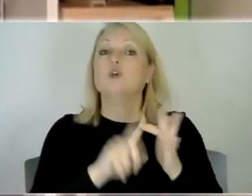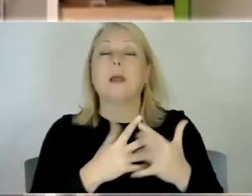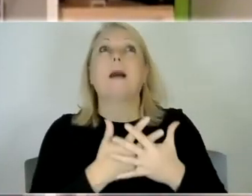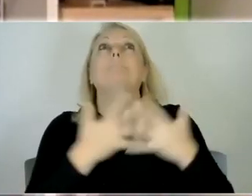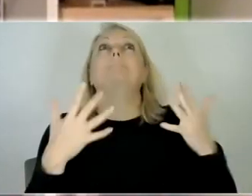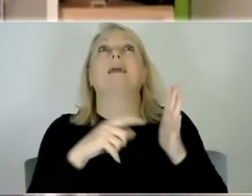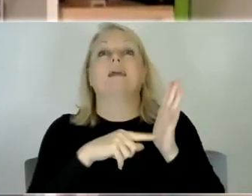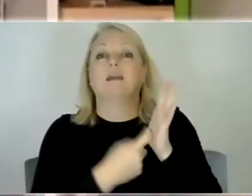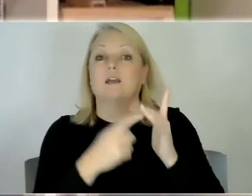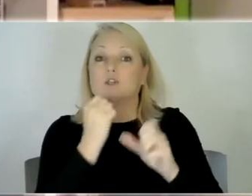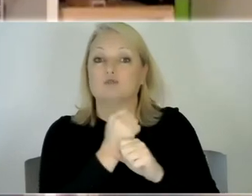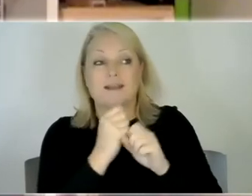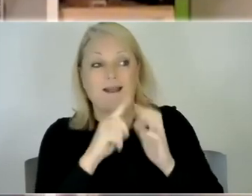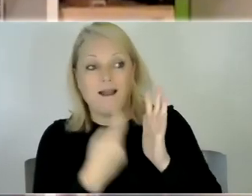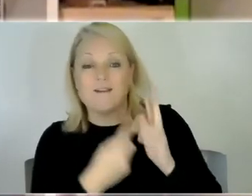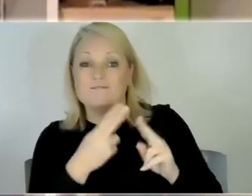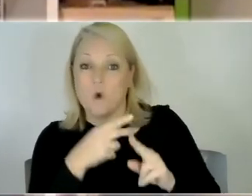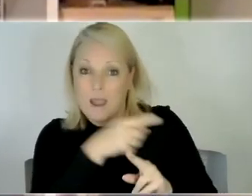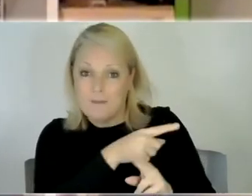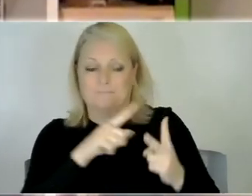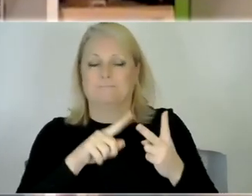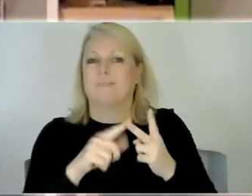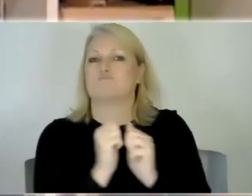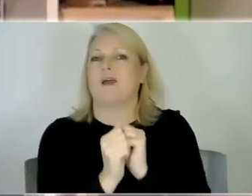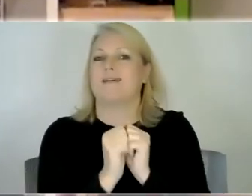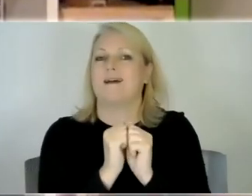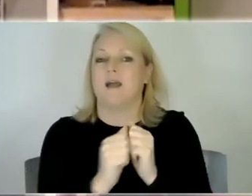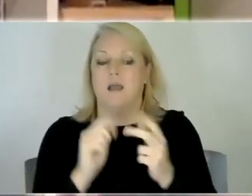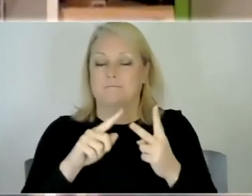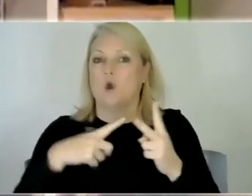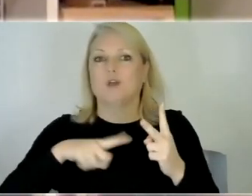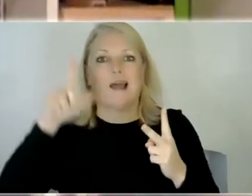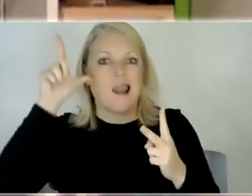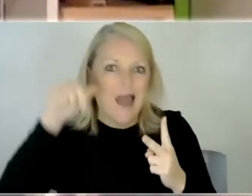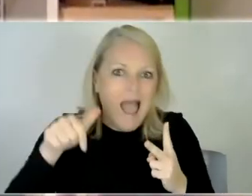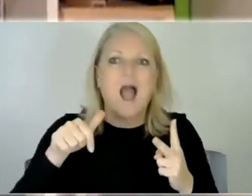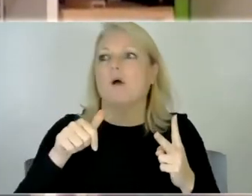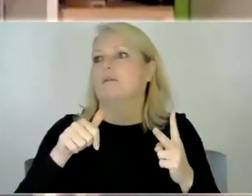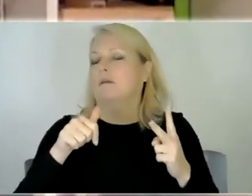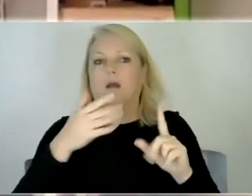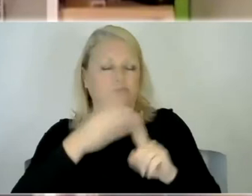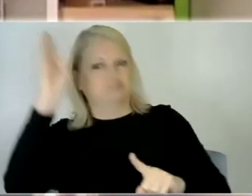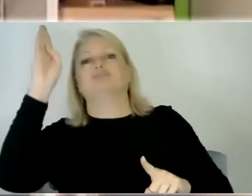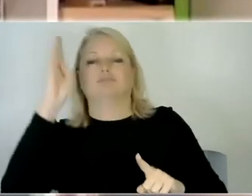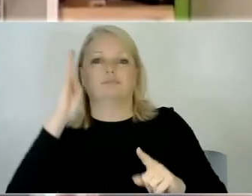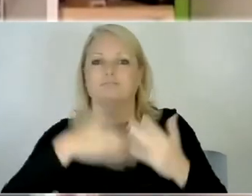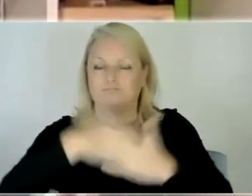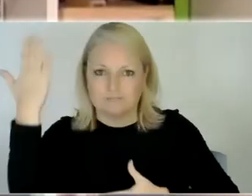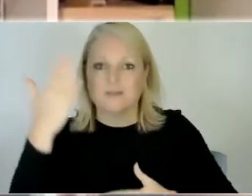because tommy's loud and unpredictable and that's everything that jude hates about the world um